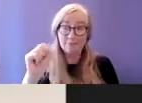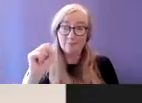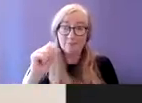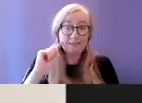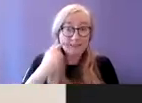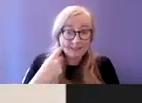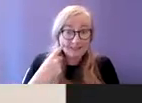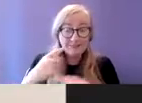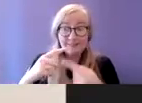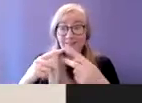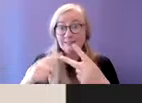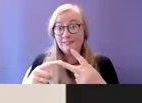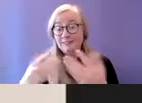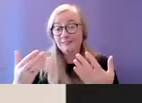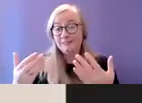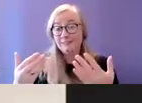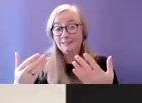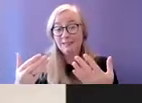people go unnoticed